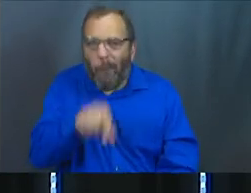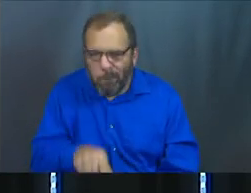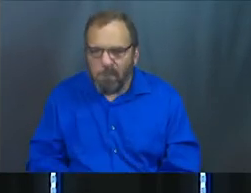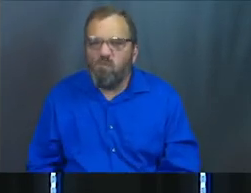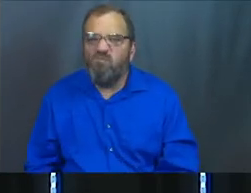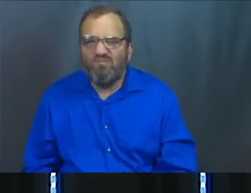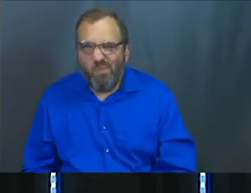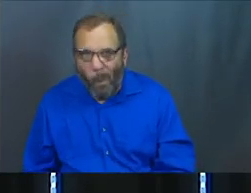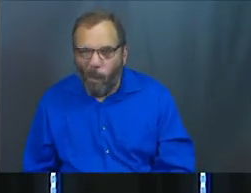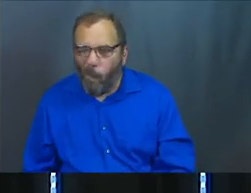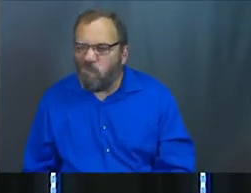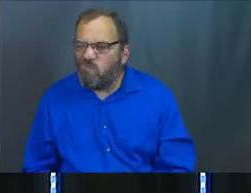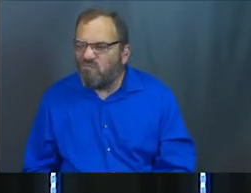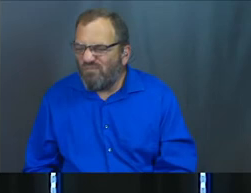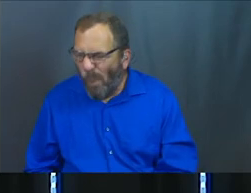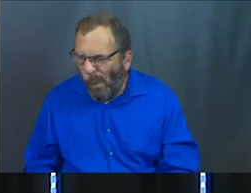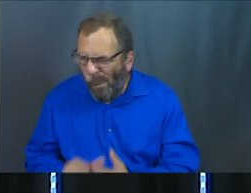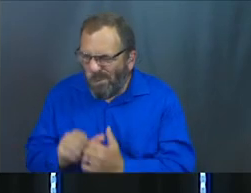back up.